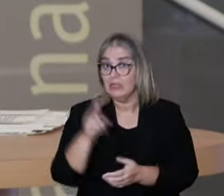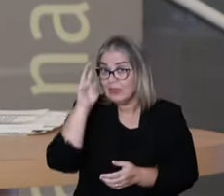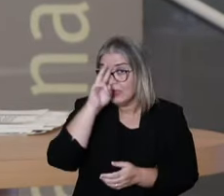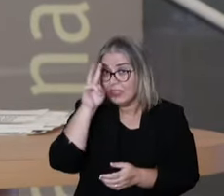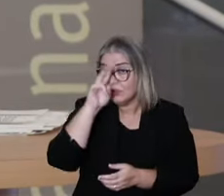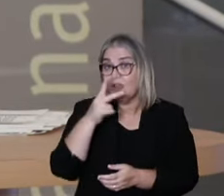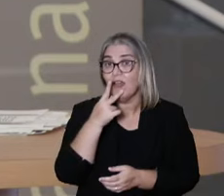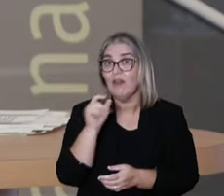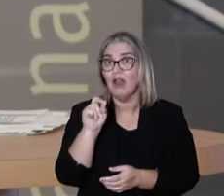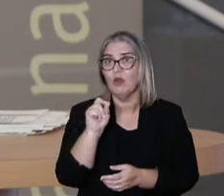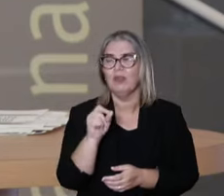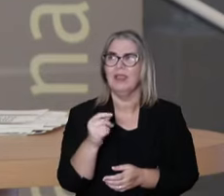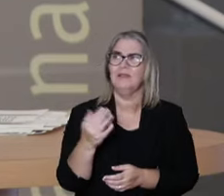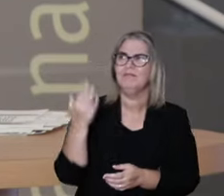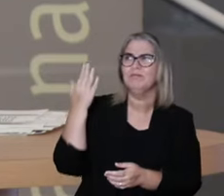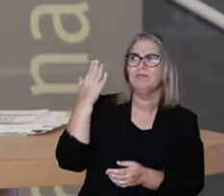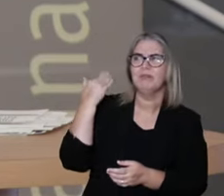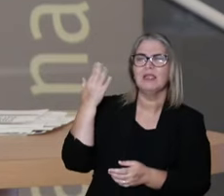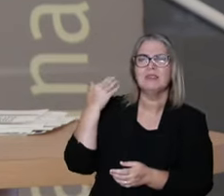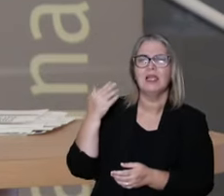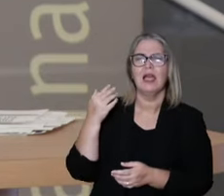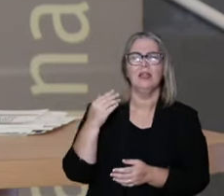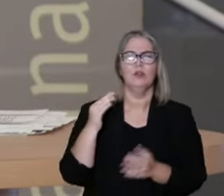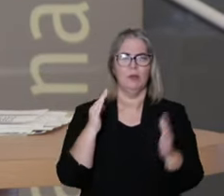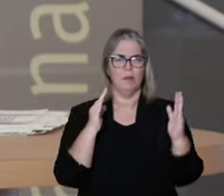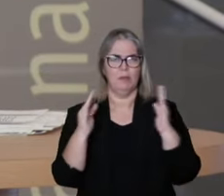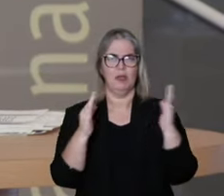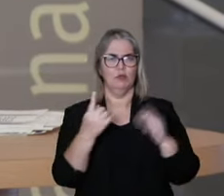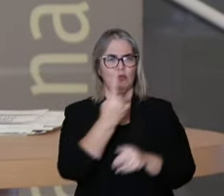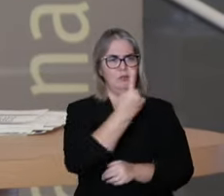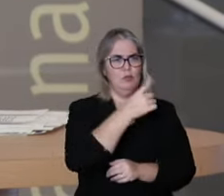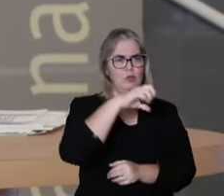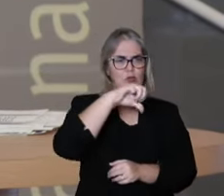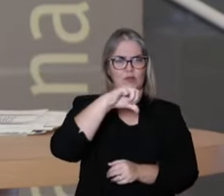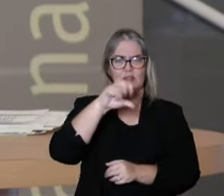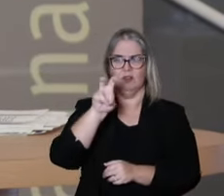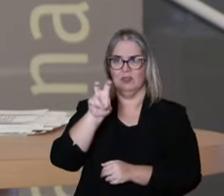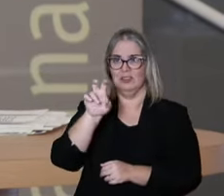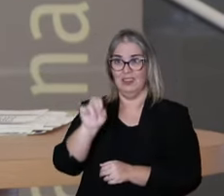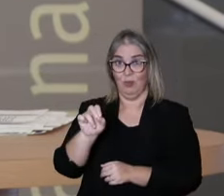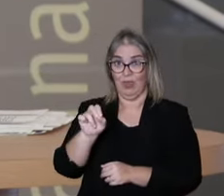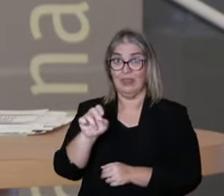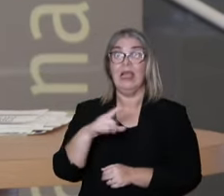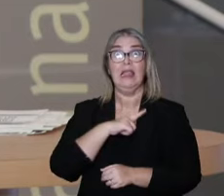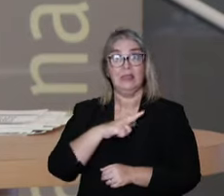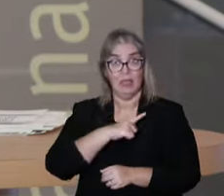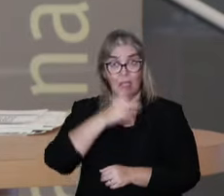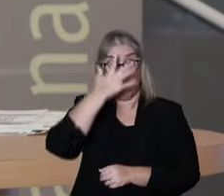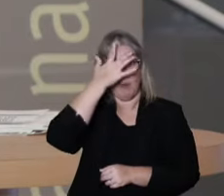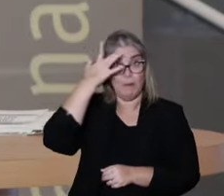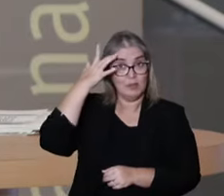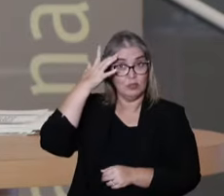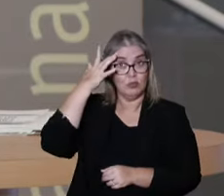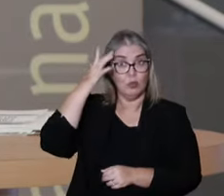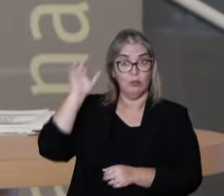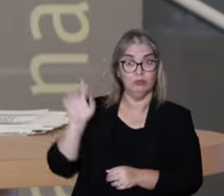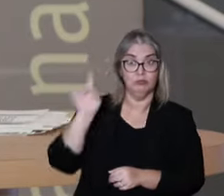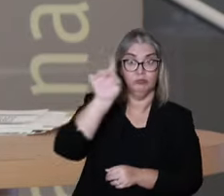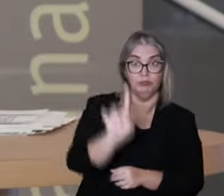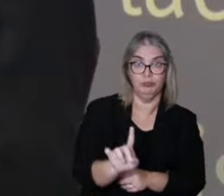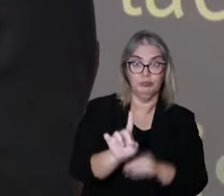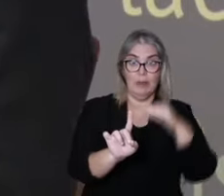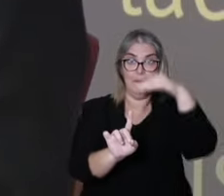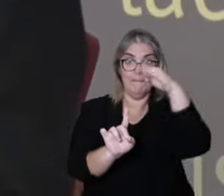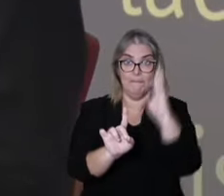in Brazil is as of a person that brought acupuncture in the 50s from Germany. So